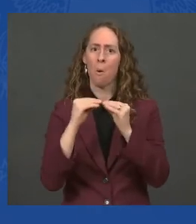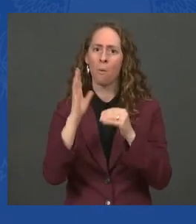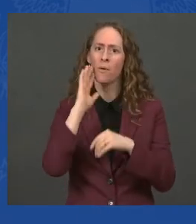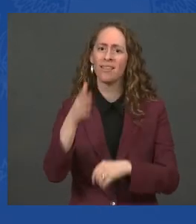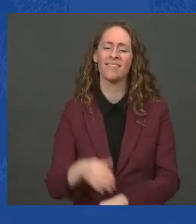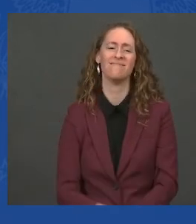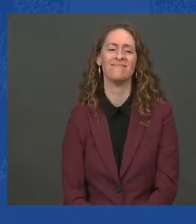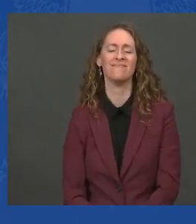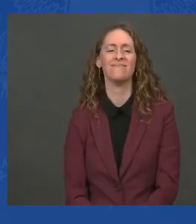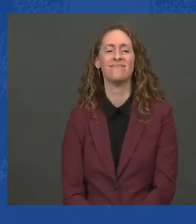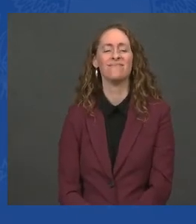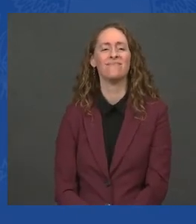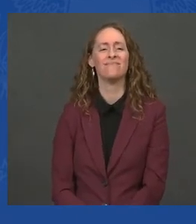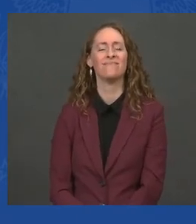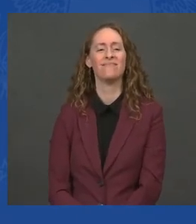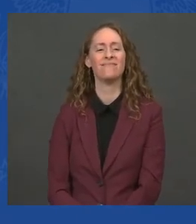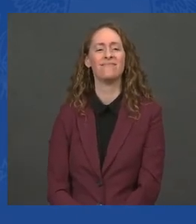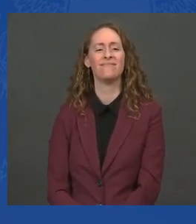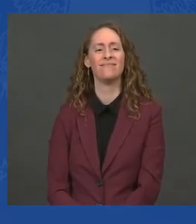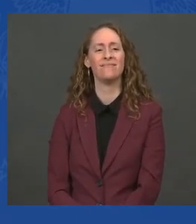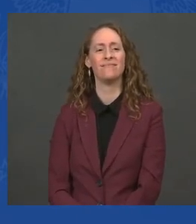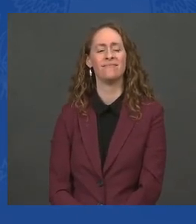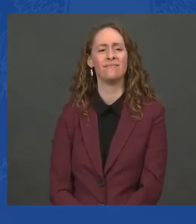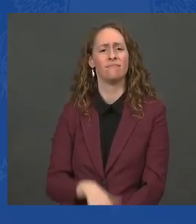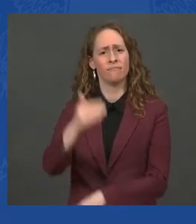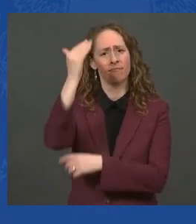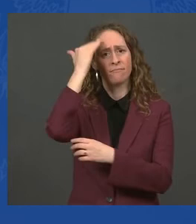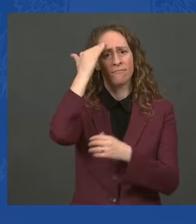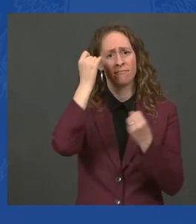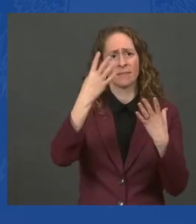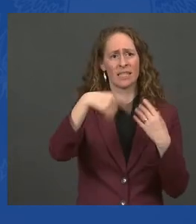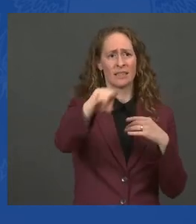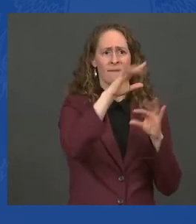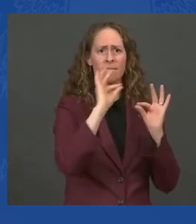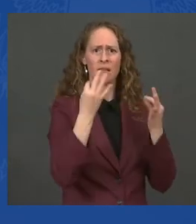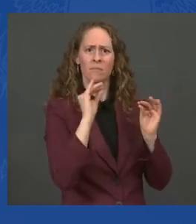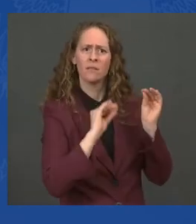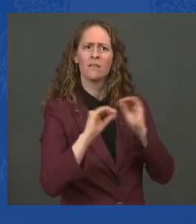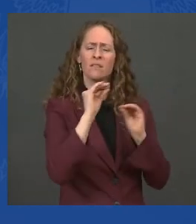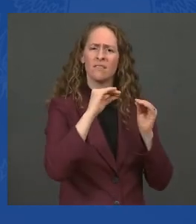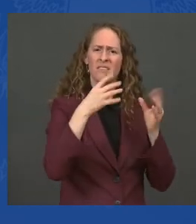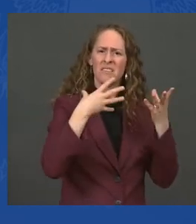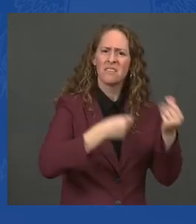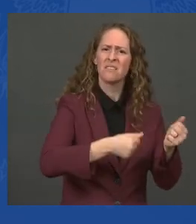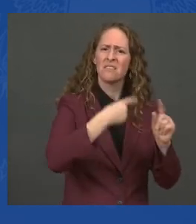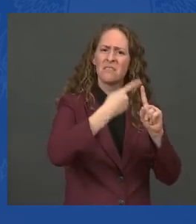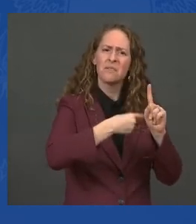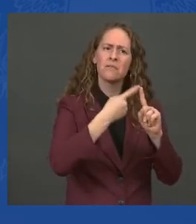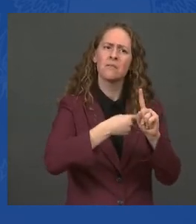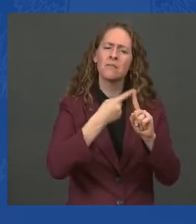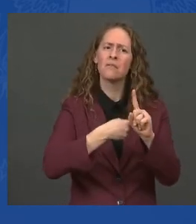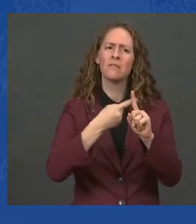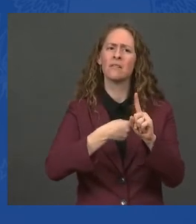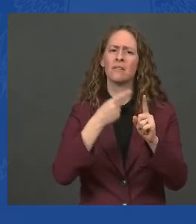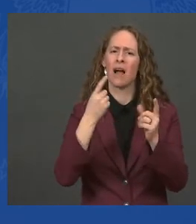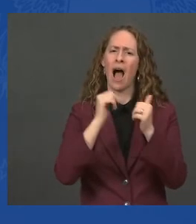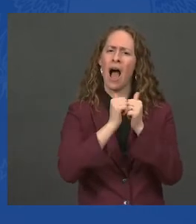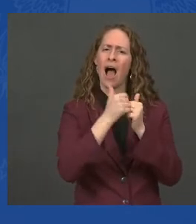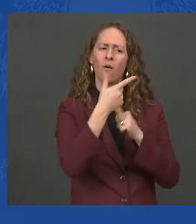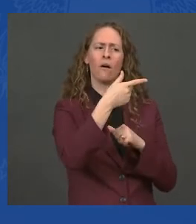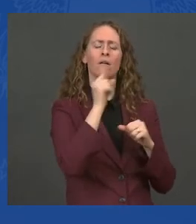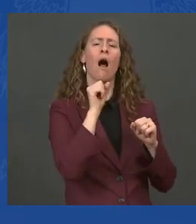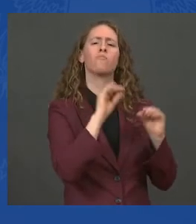The difficult costs families pay every month by asking corporations and the wealthiest Americans, including, for example, the 55